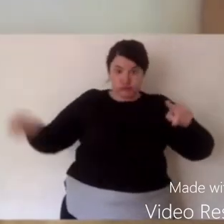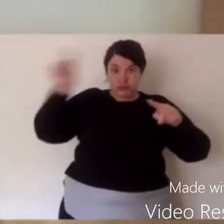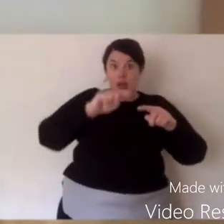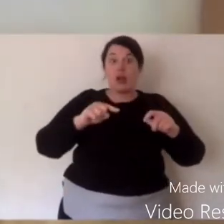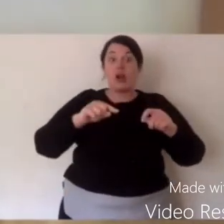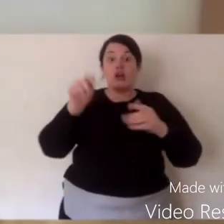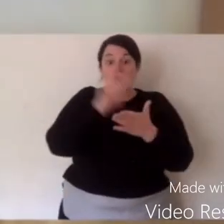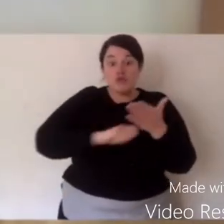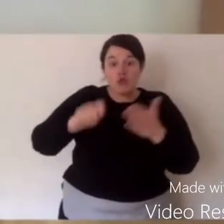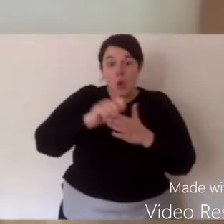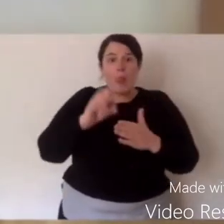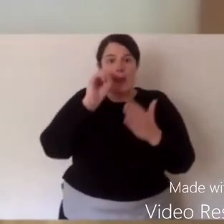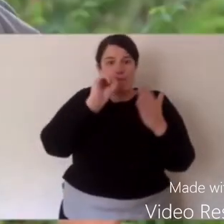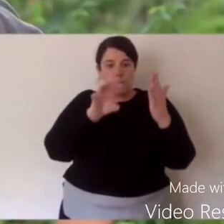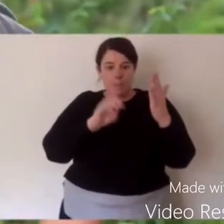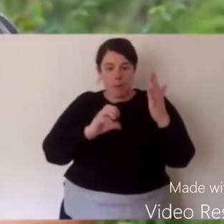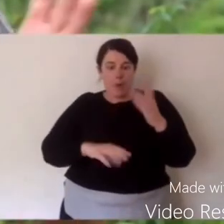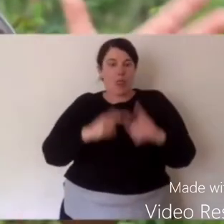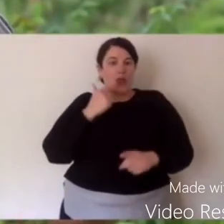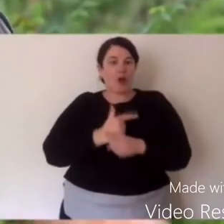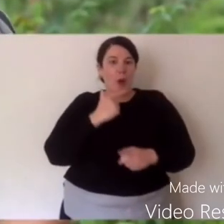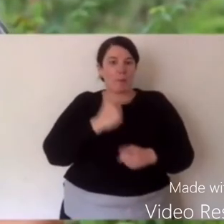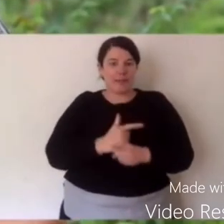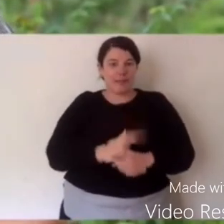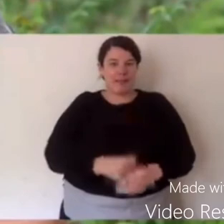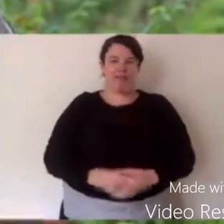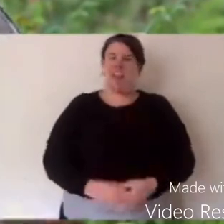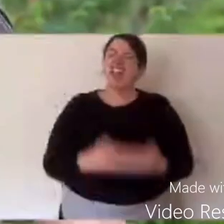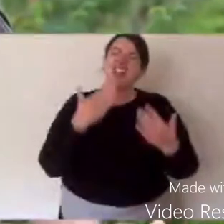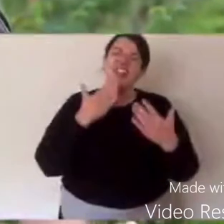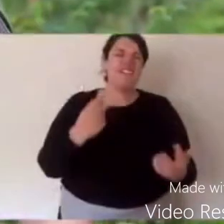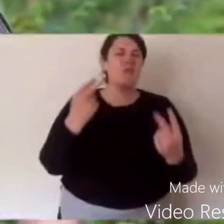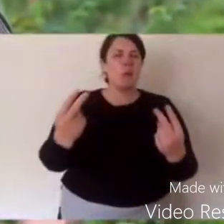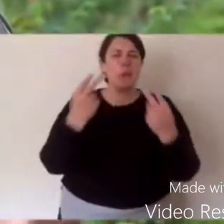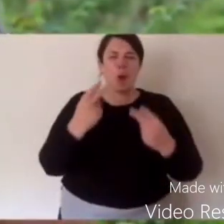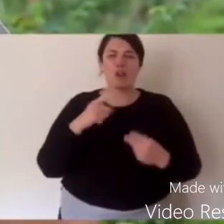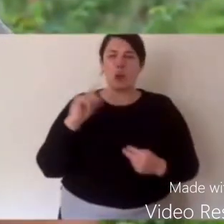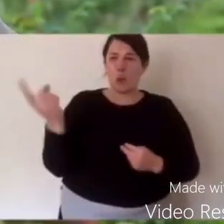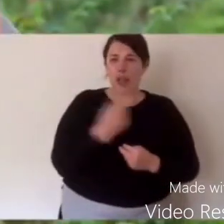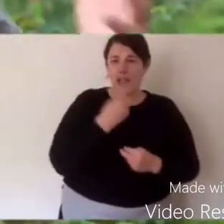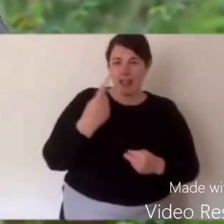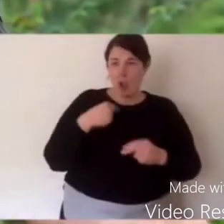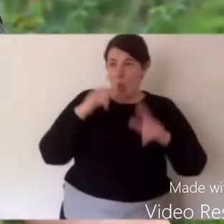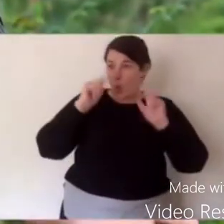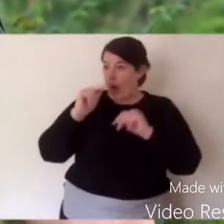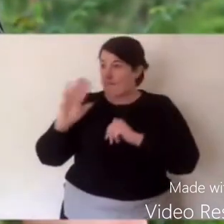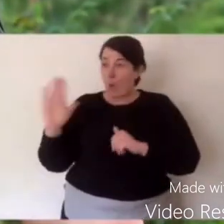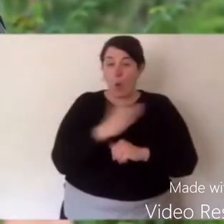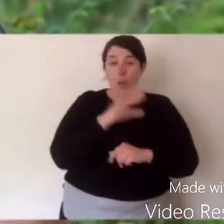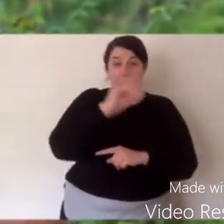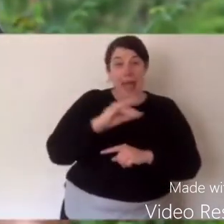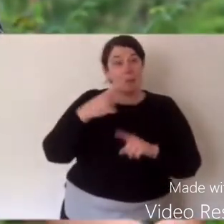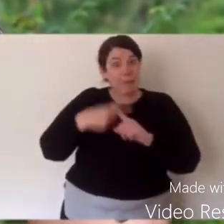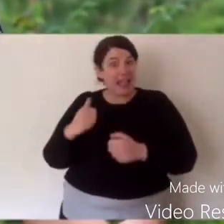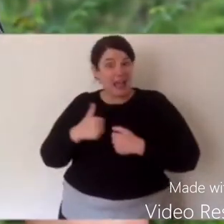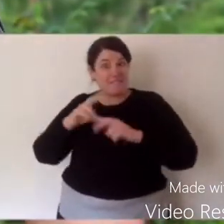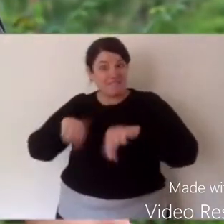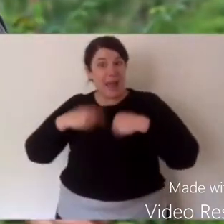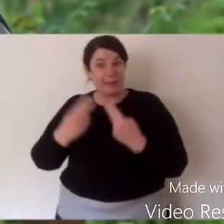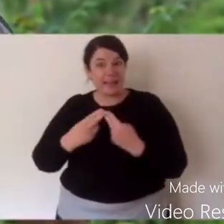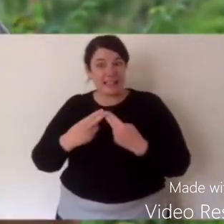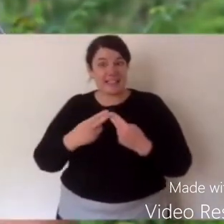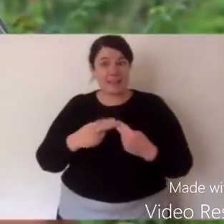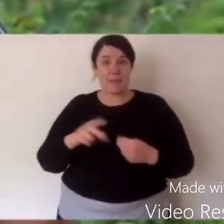around. Show me in the comments. Thanks for watching everyone. The Keepers and I are looking after all of our animals, and our families.